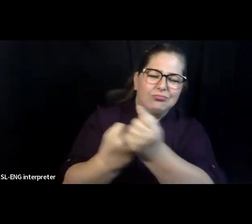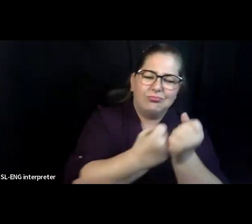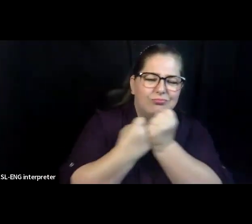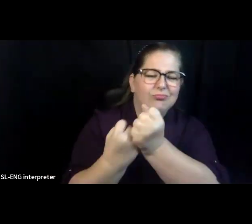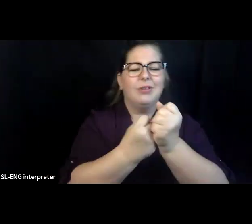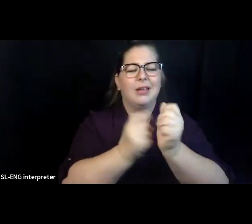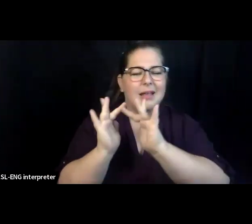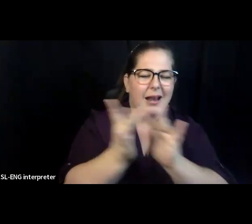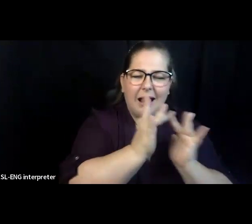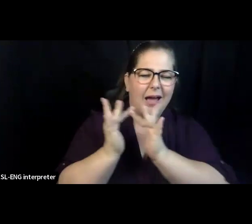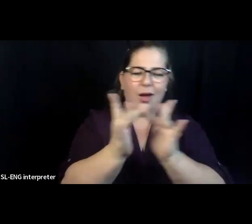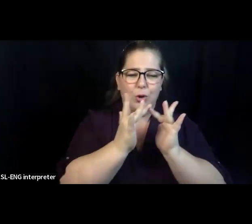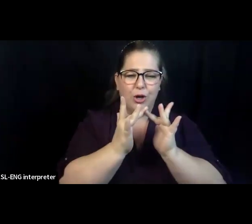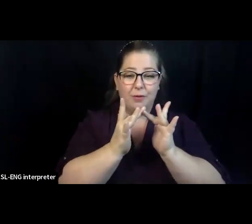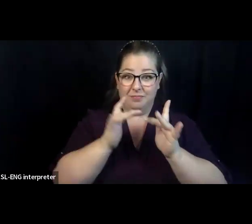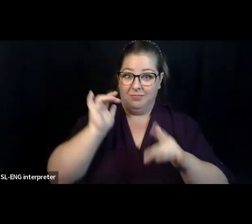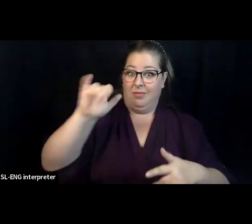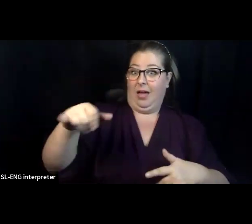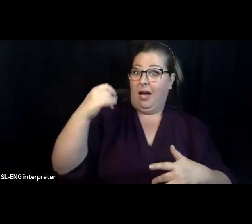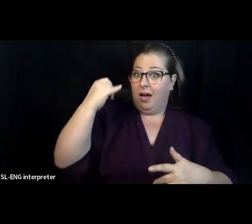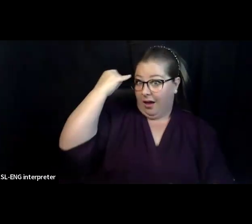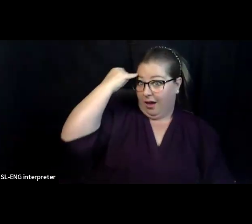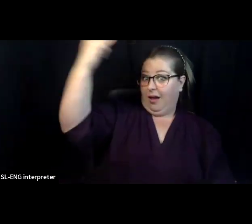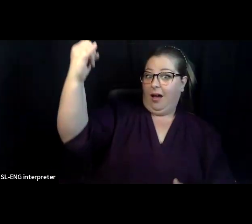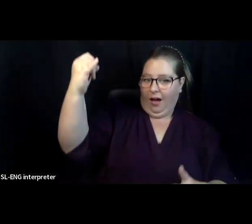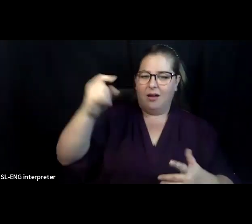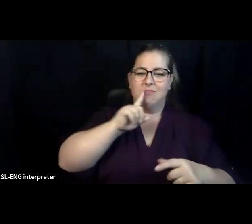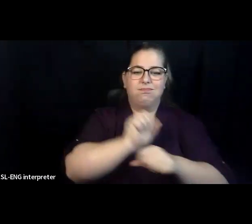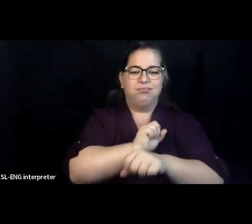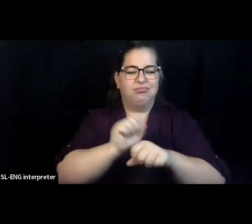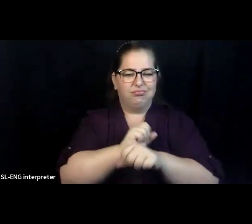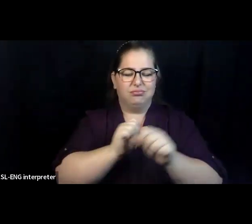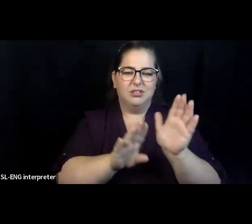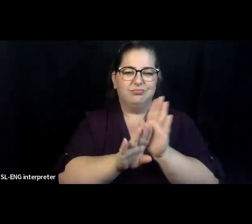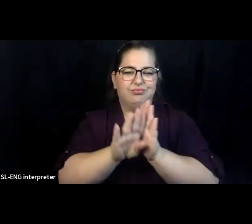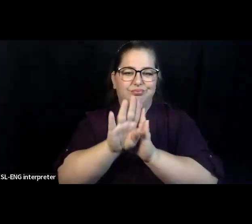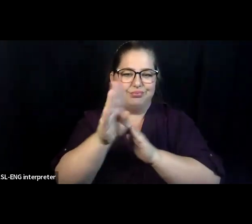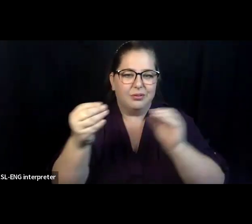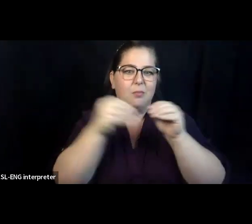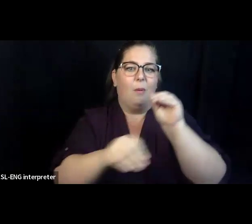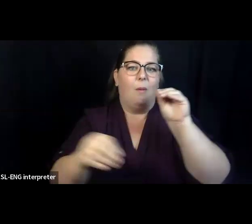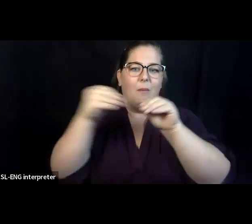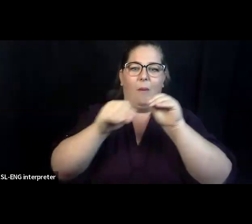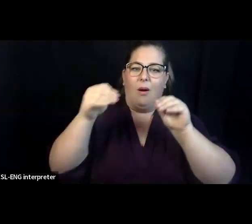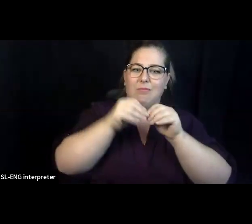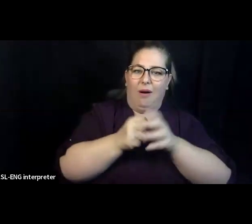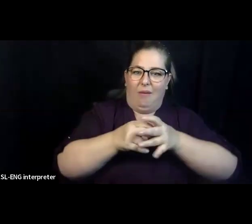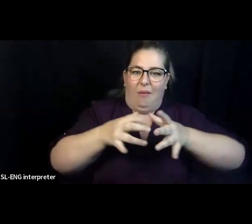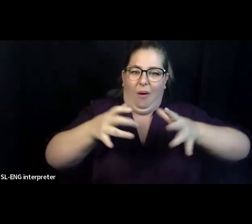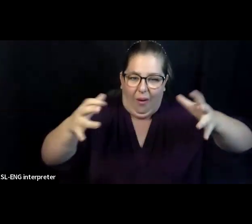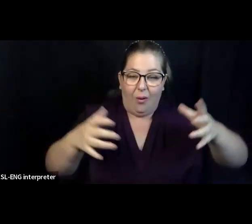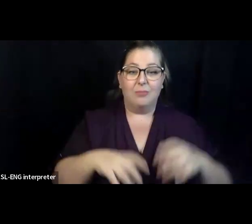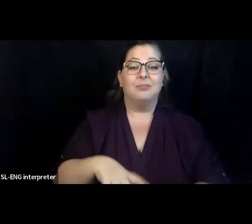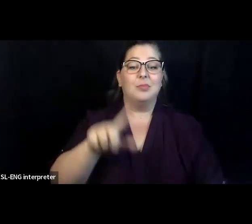In 2018, the Department of Disability and Aging Services hired the Longmore Institute. And